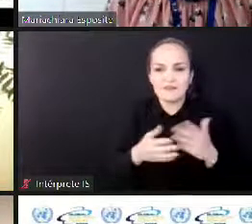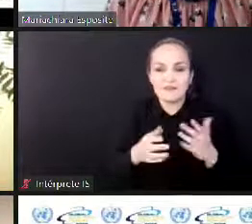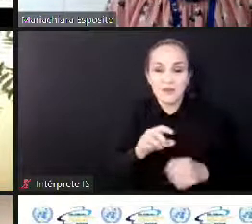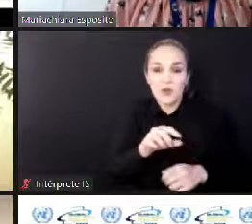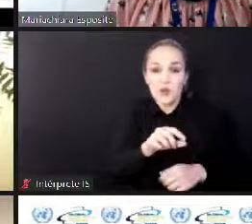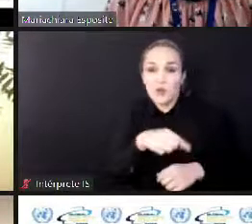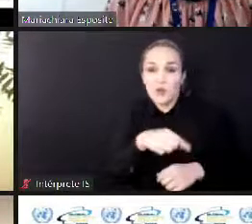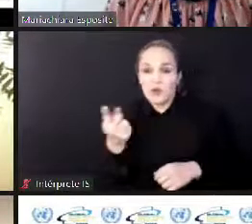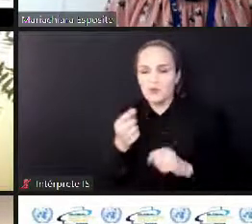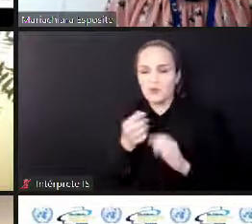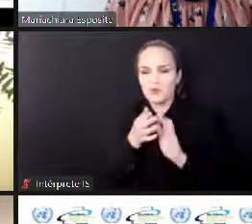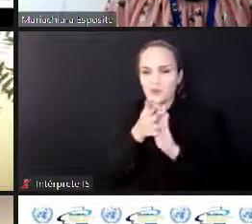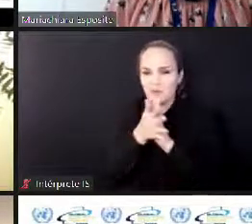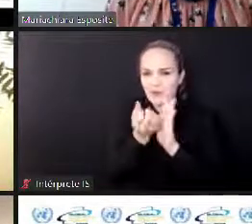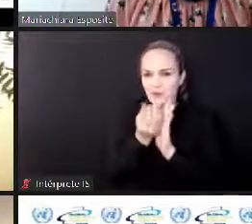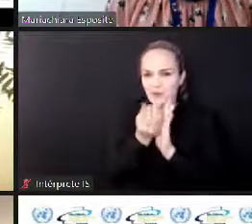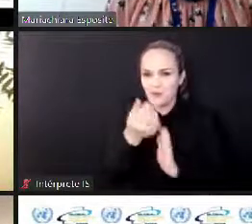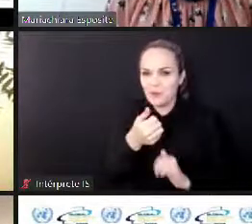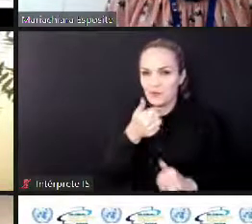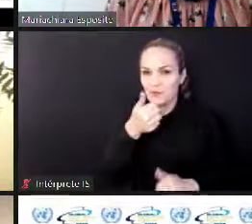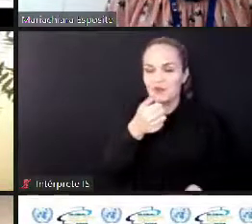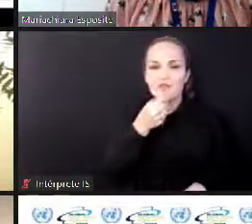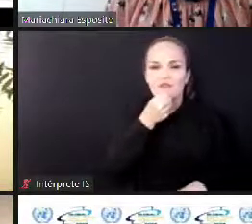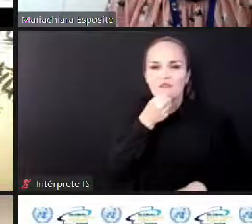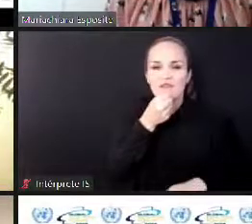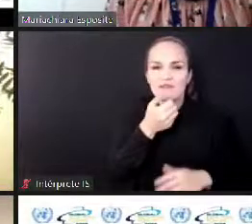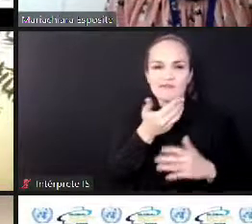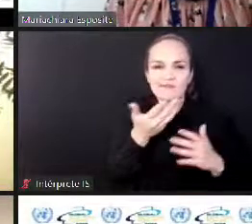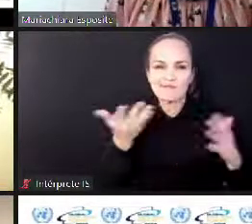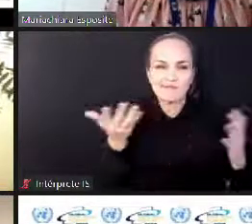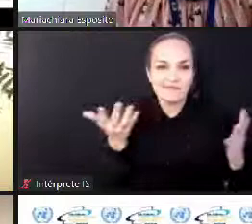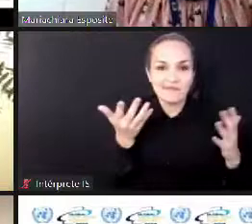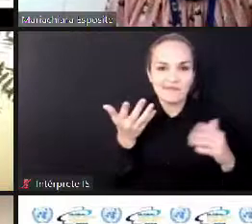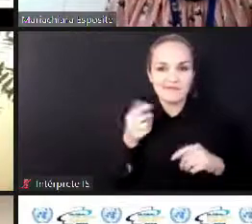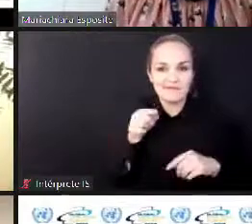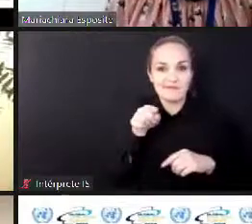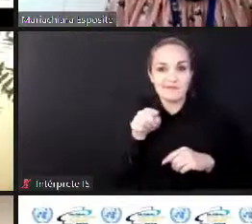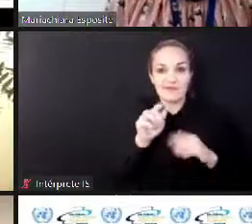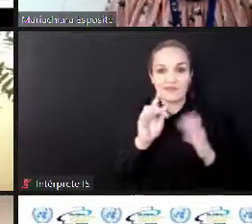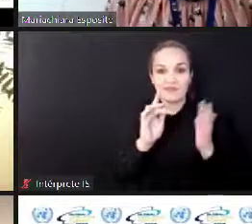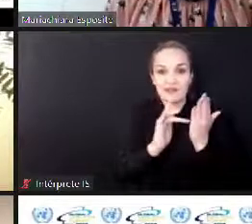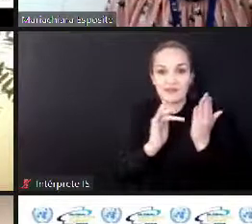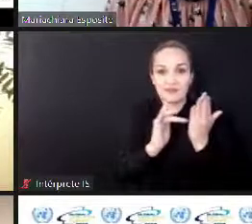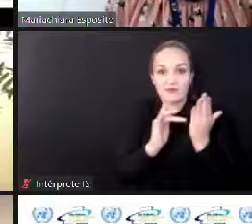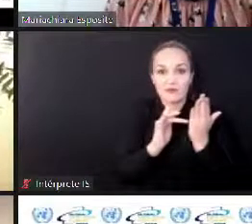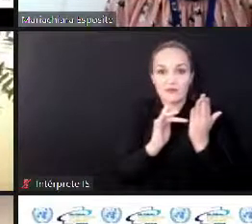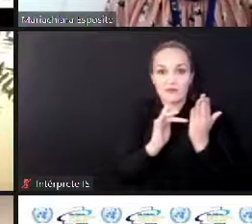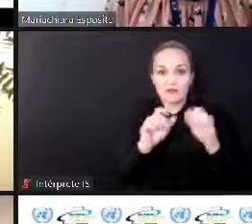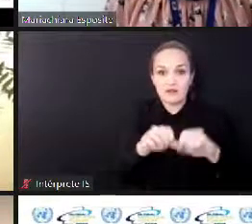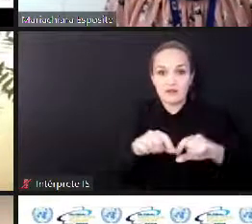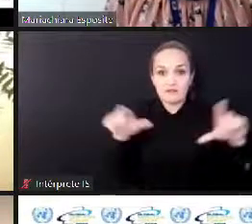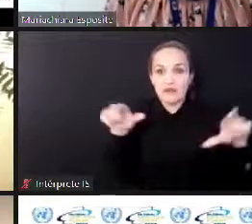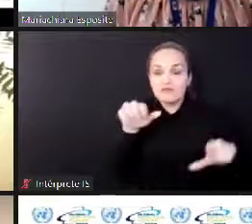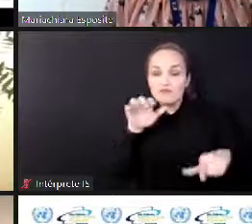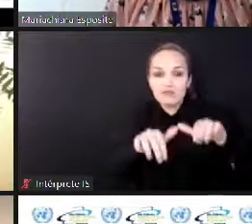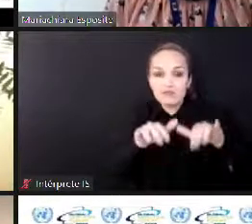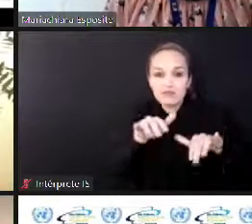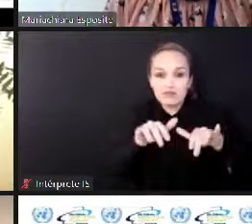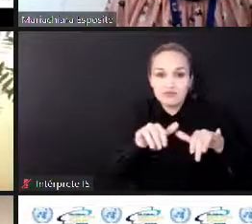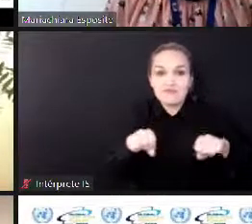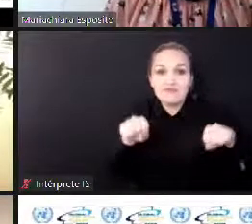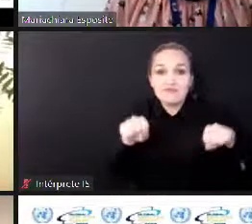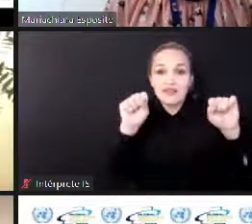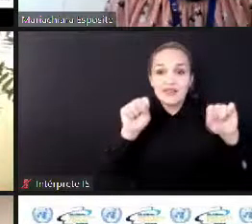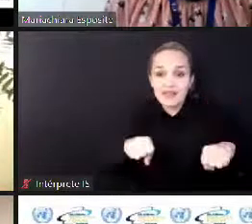digital world to our advantage, that we can actually come together in the digital world. I think, sorry, we have an